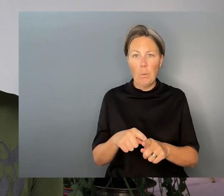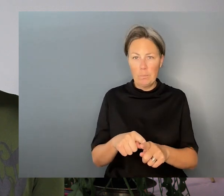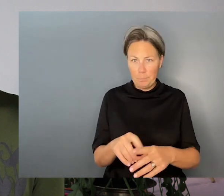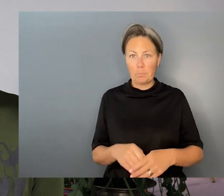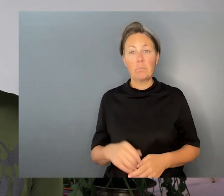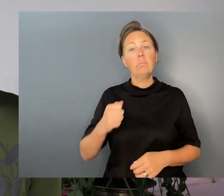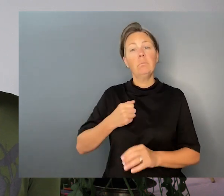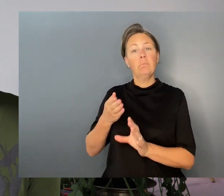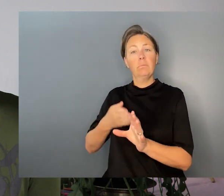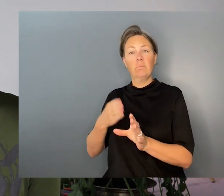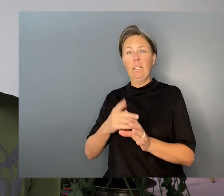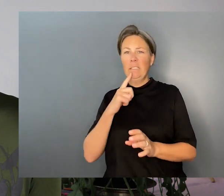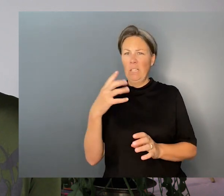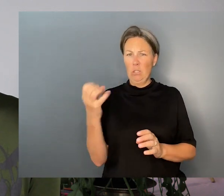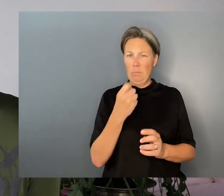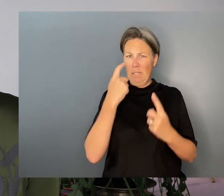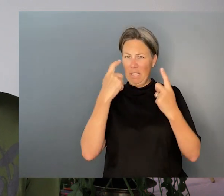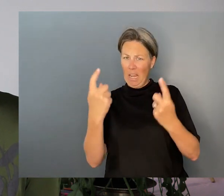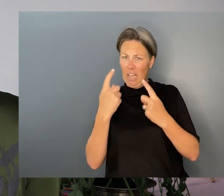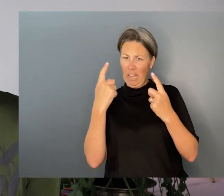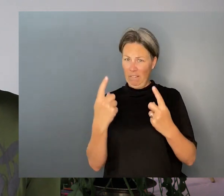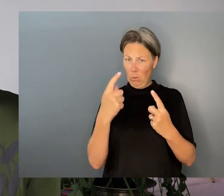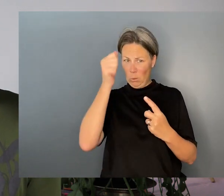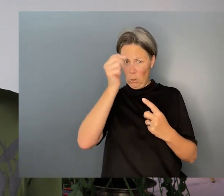says I should be careful when passing want and need.